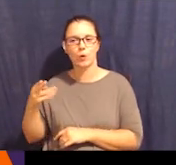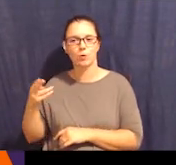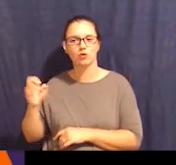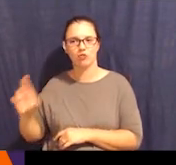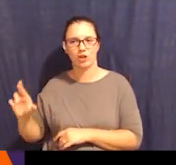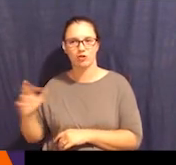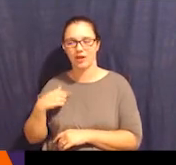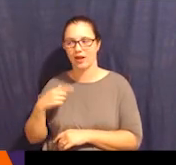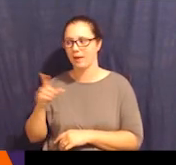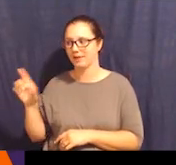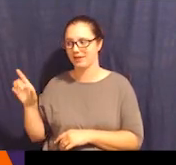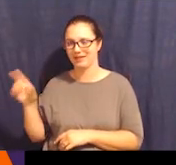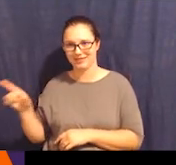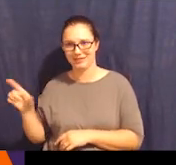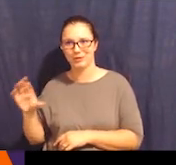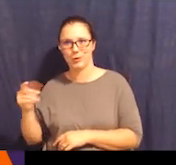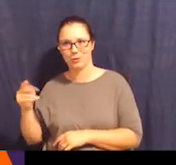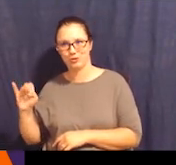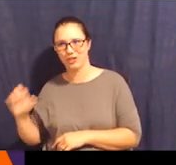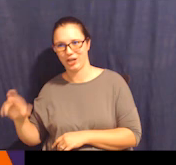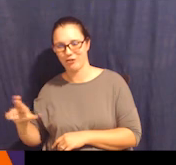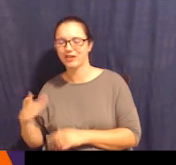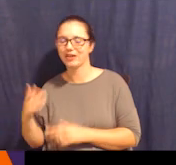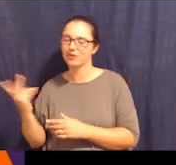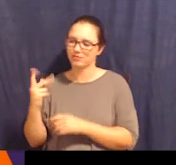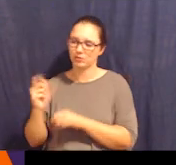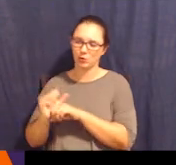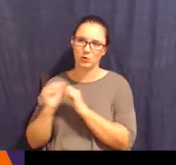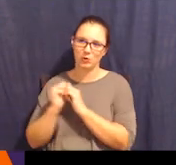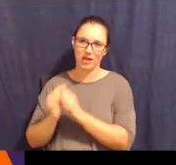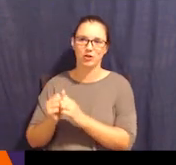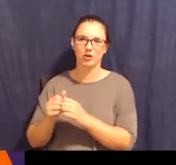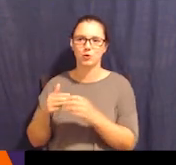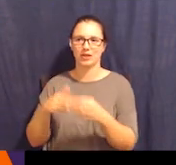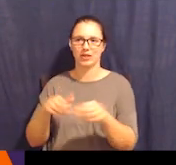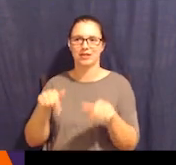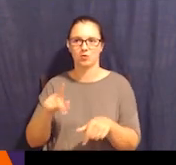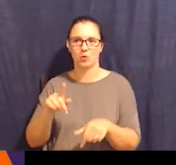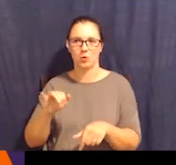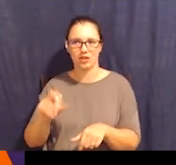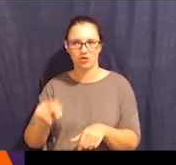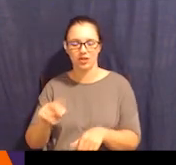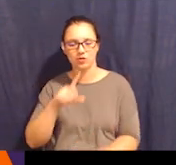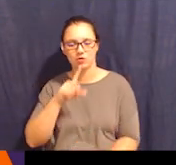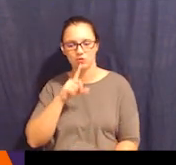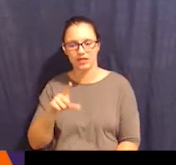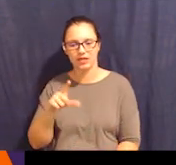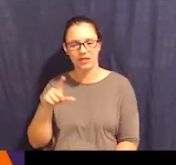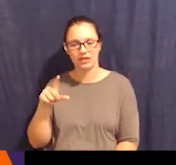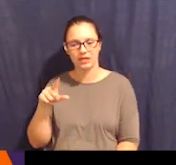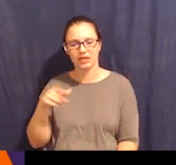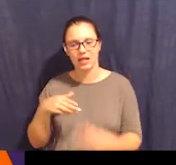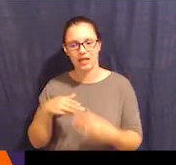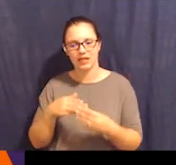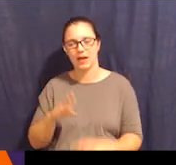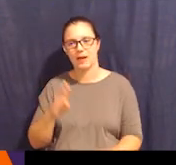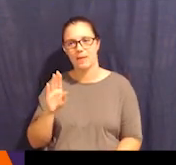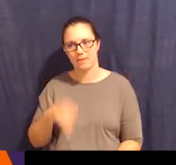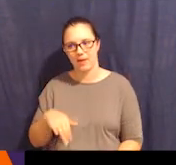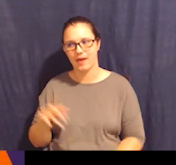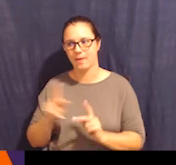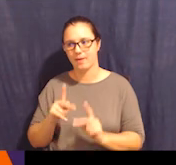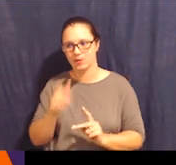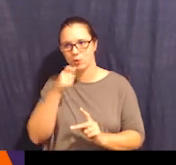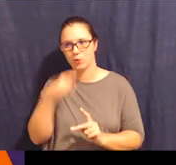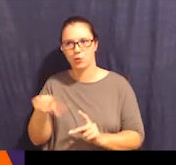that is really led by people who've been impacted by the guardianship system. it was important to us